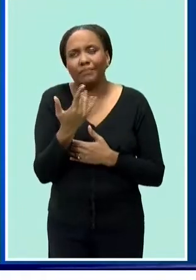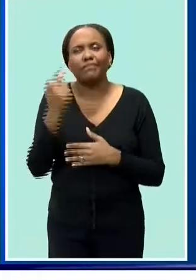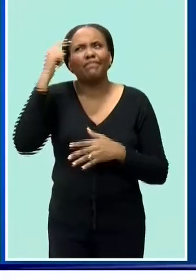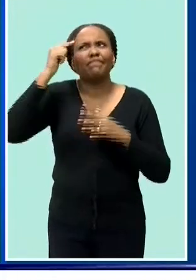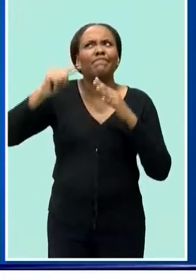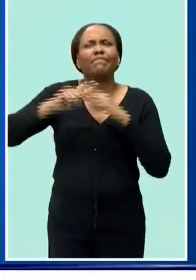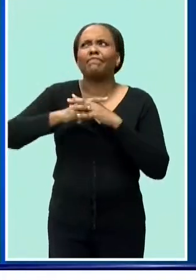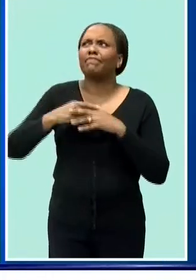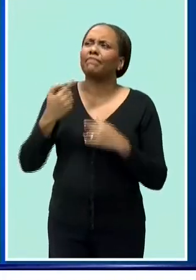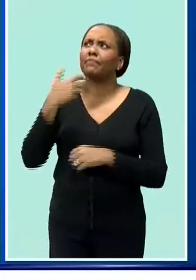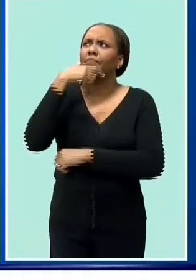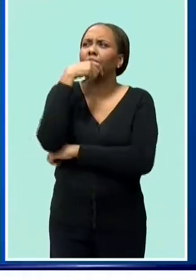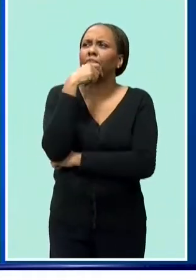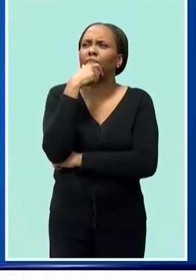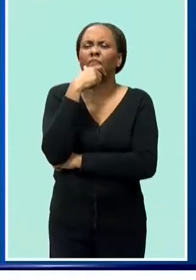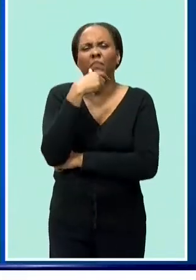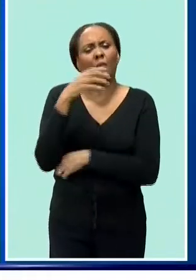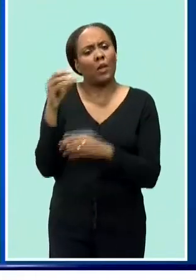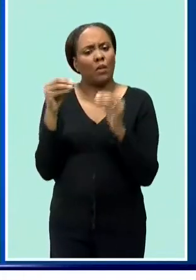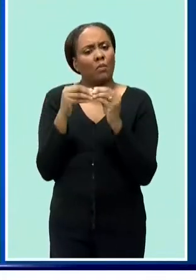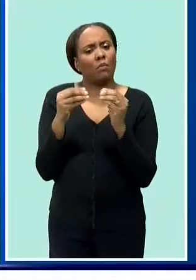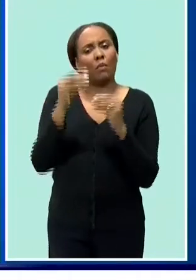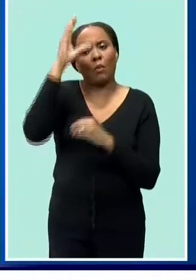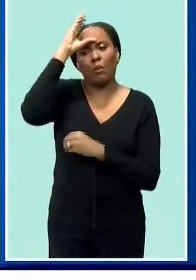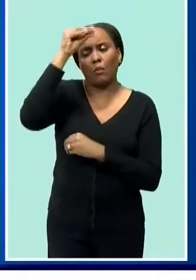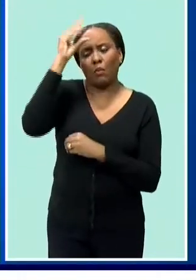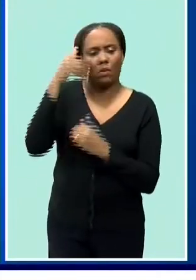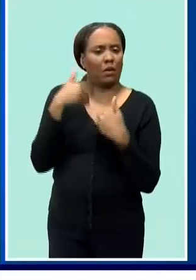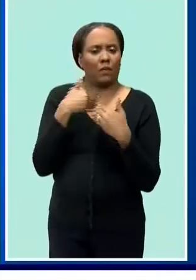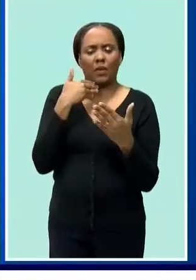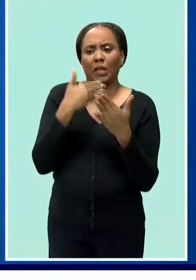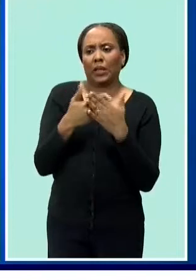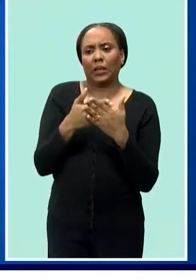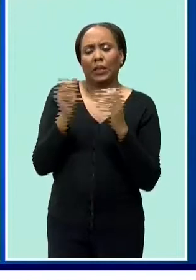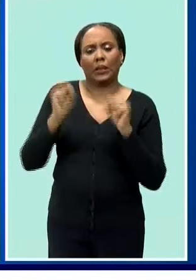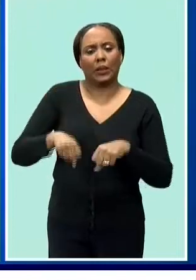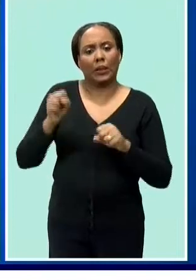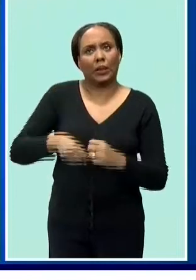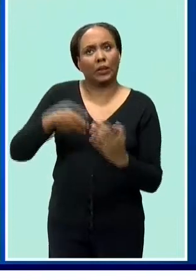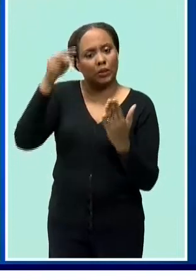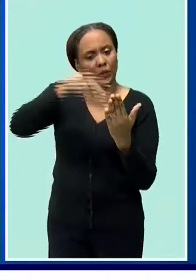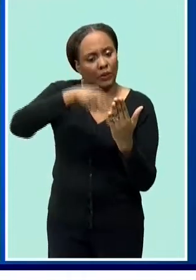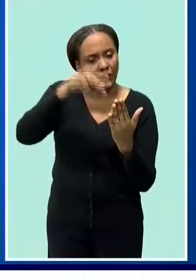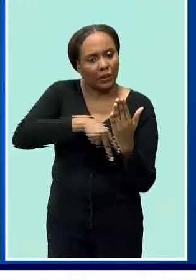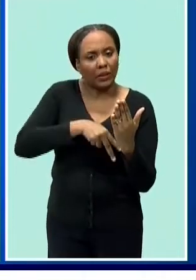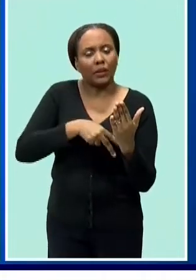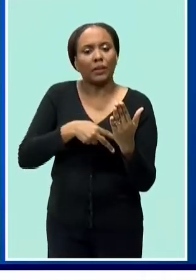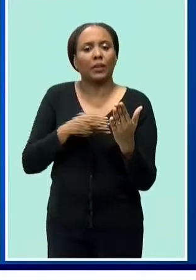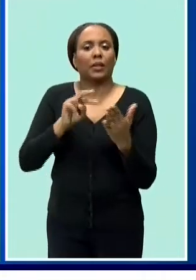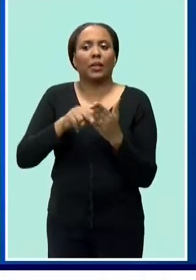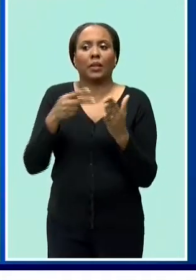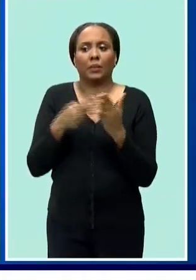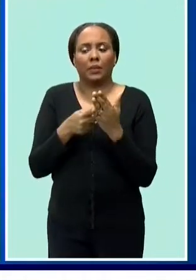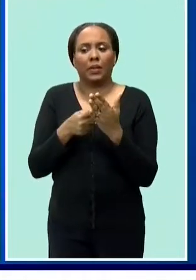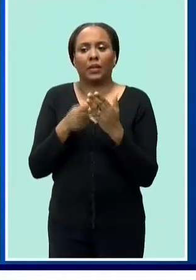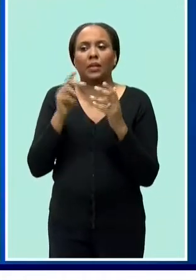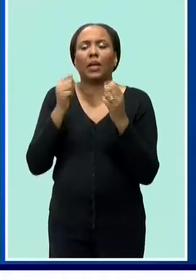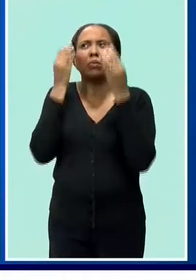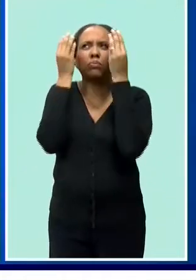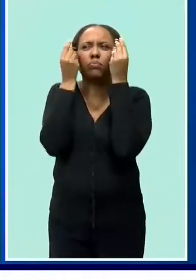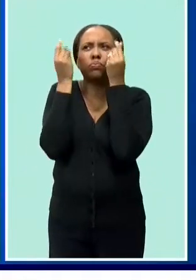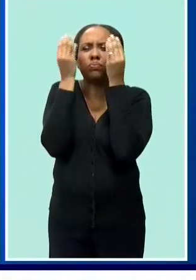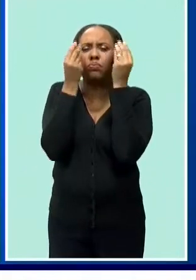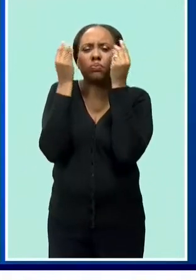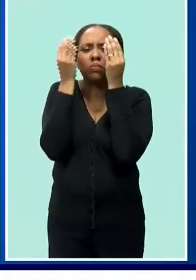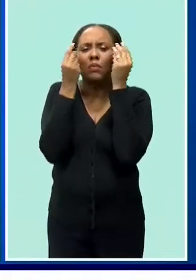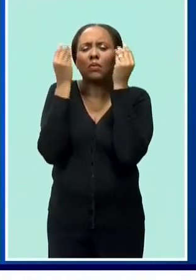if more of our boys developed the capacity to read then their ability to reason would be enhanced